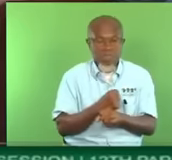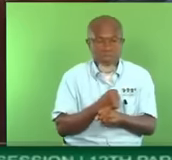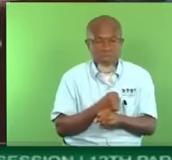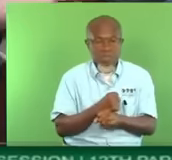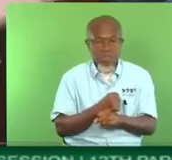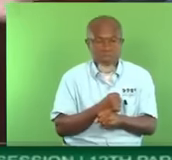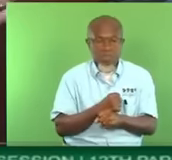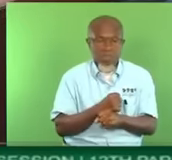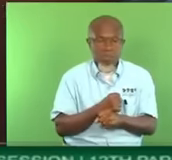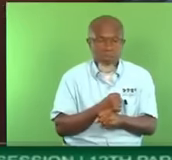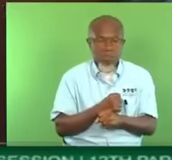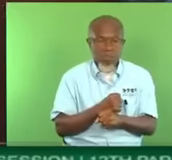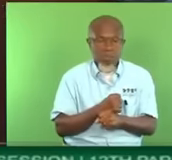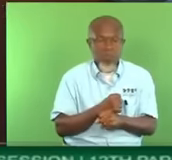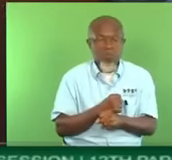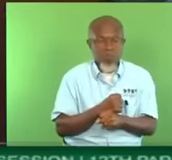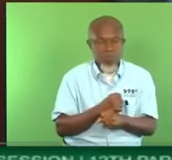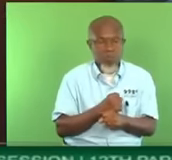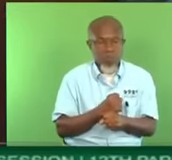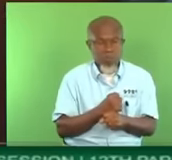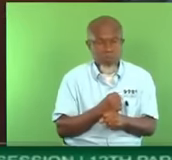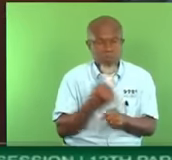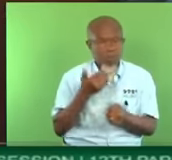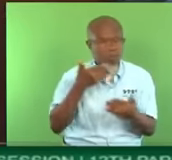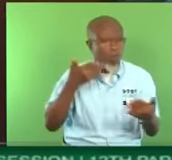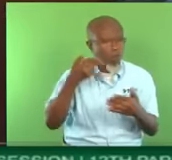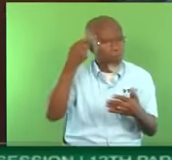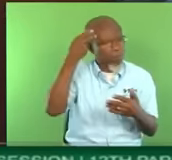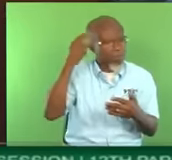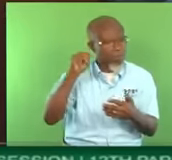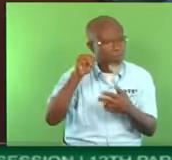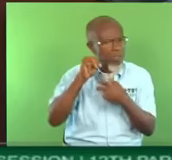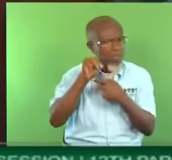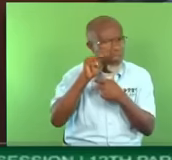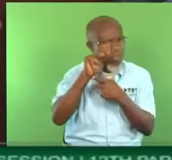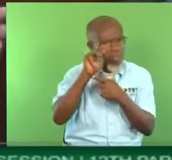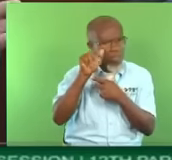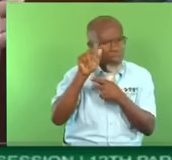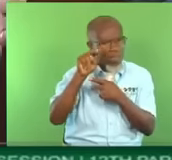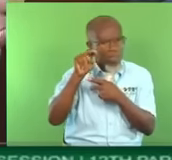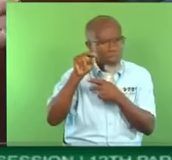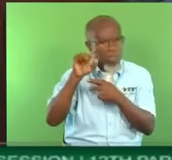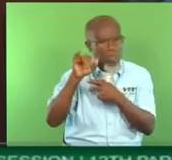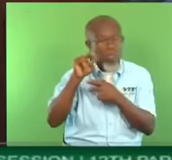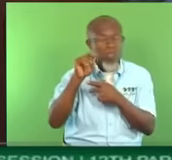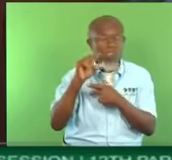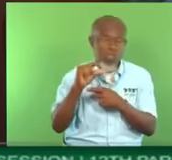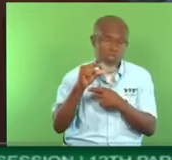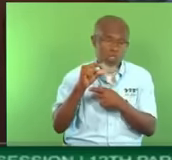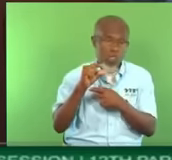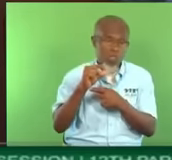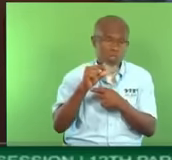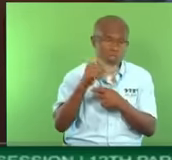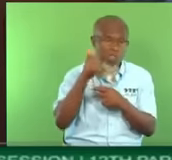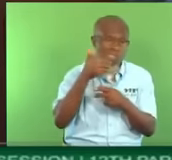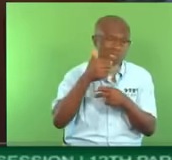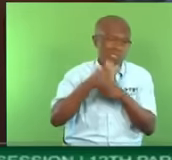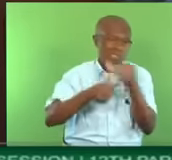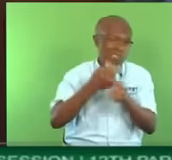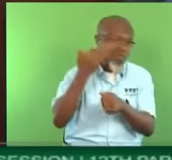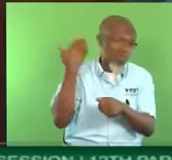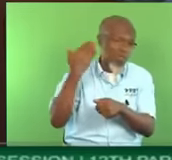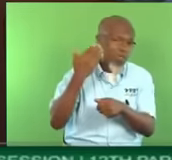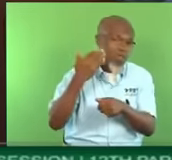you know, he had some type of vision and where if you came to this country 10, 20 years ago, it is unrecognizable today.